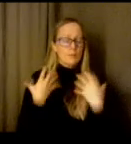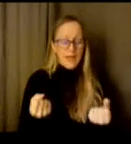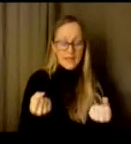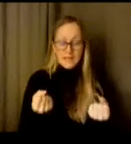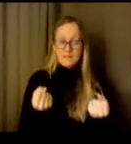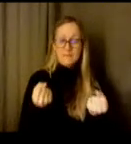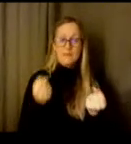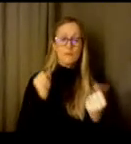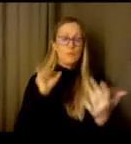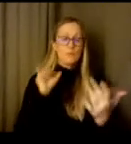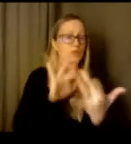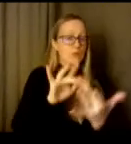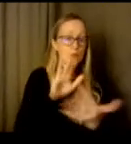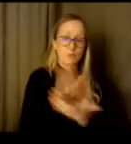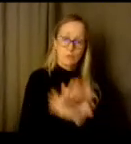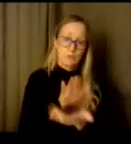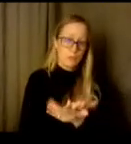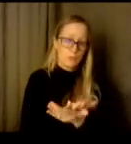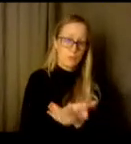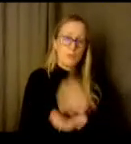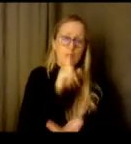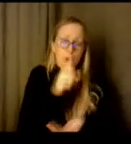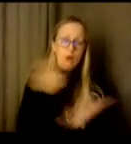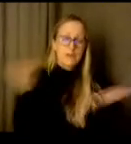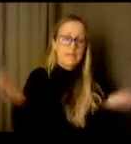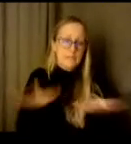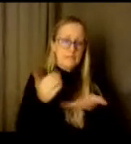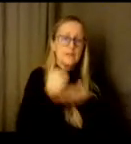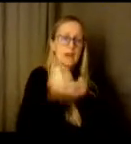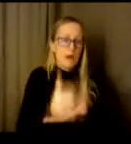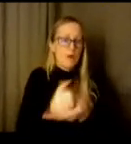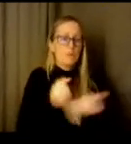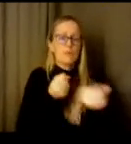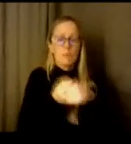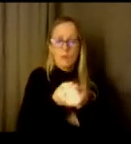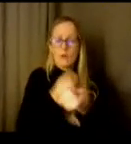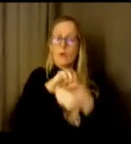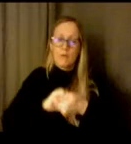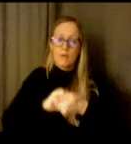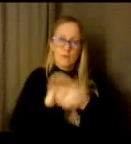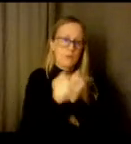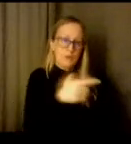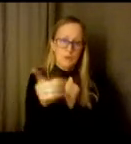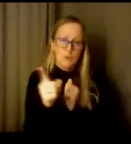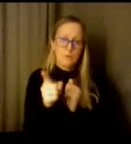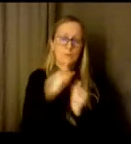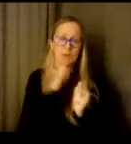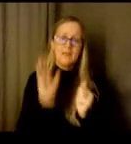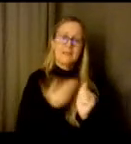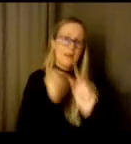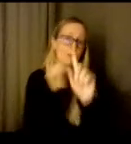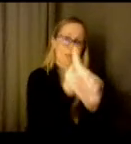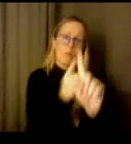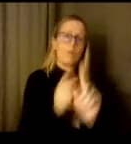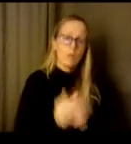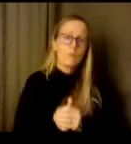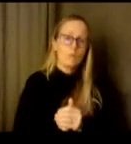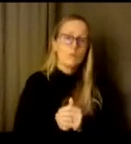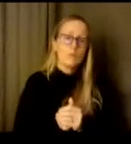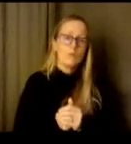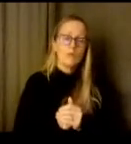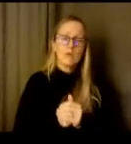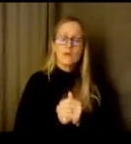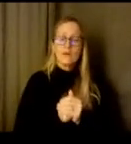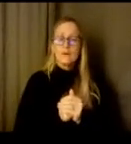to your school because we are here to support and partner with you and that is our our main goal and um the the kind of unique